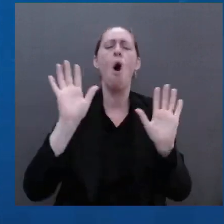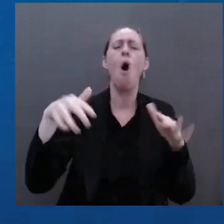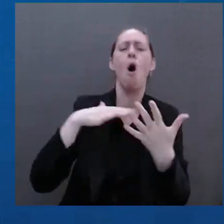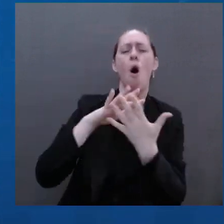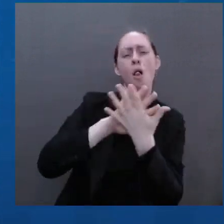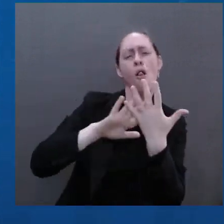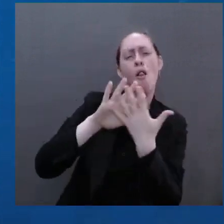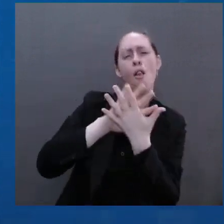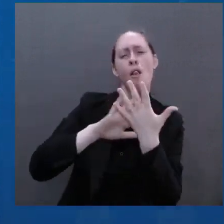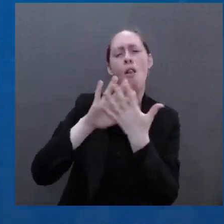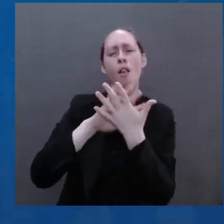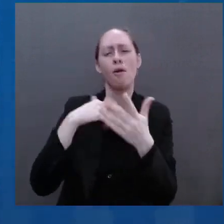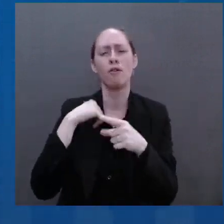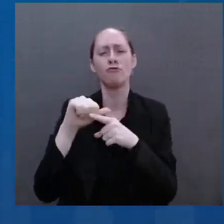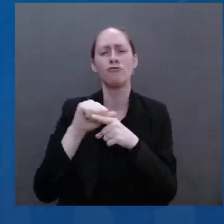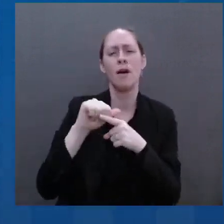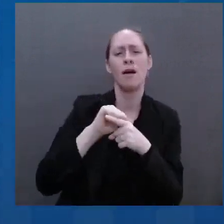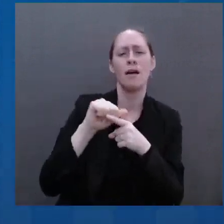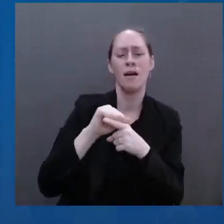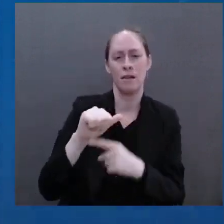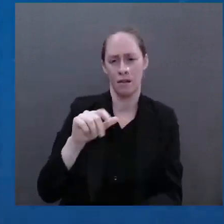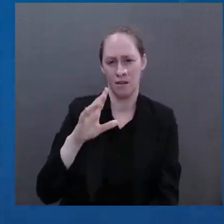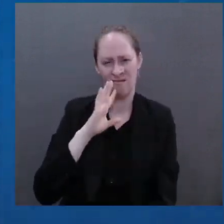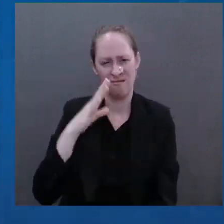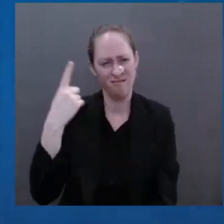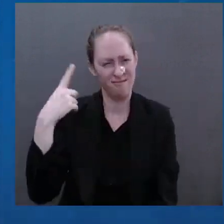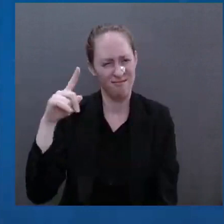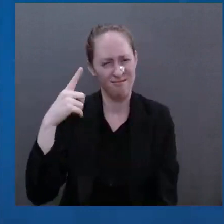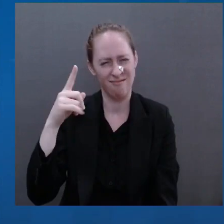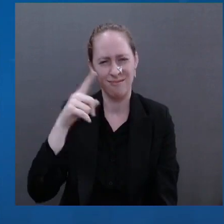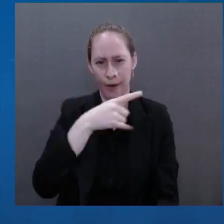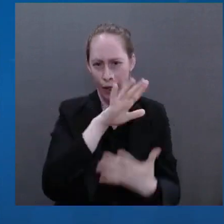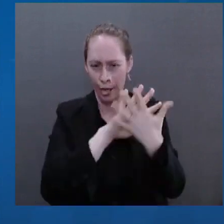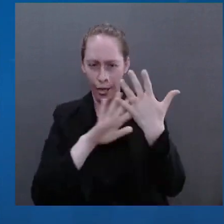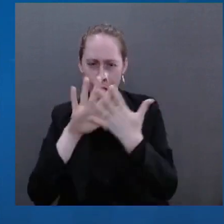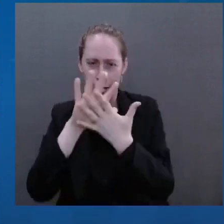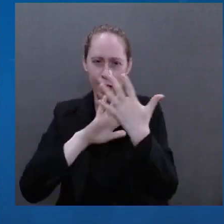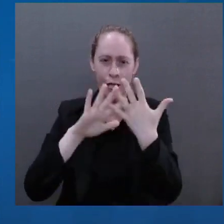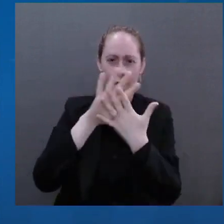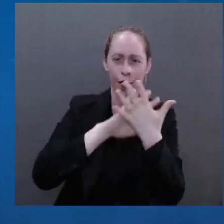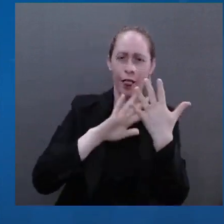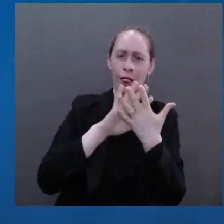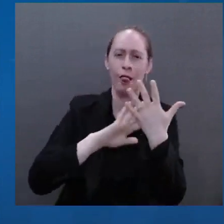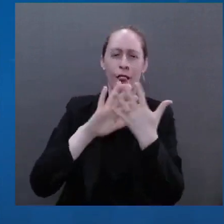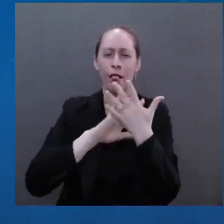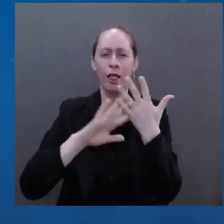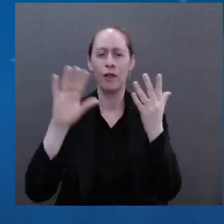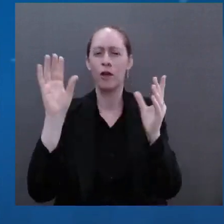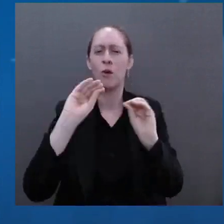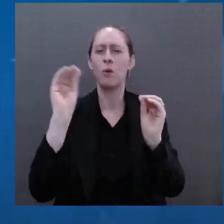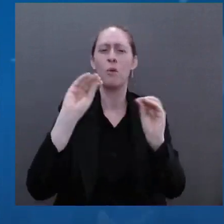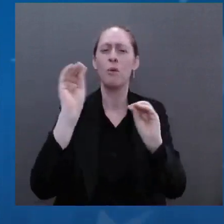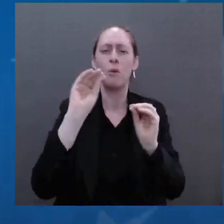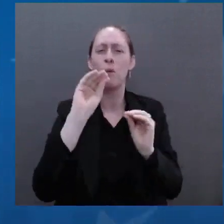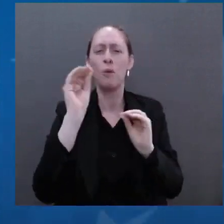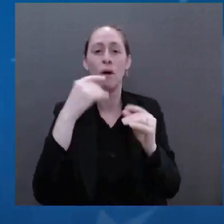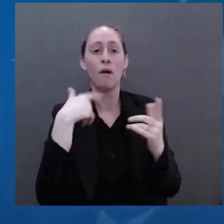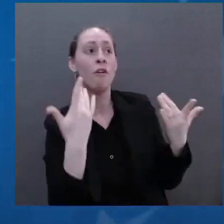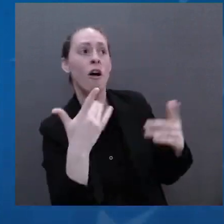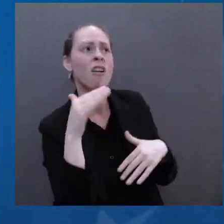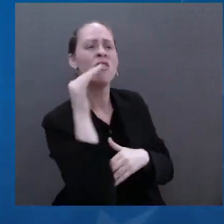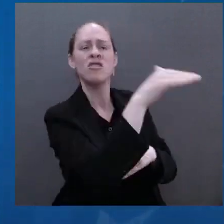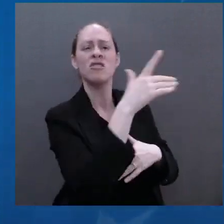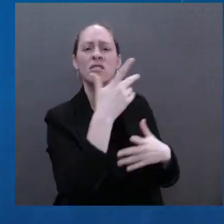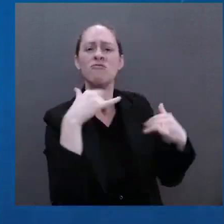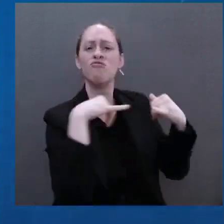choice of war. It's an example of one of the oldest human impulses, using brute force and